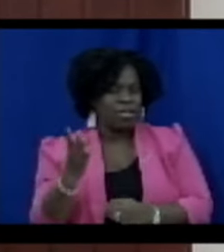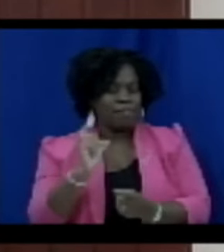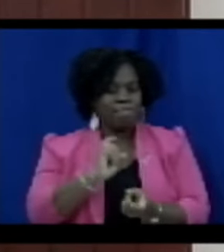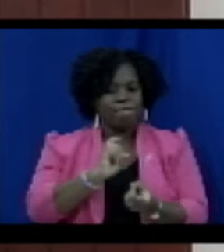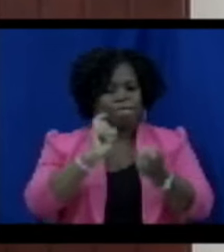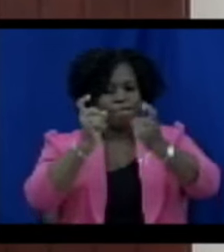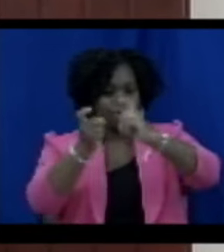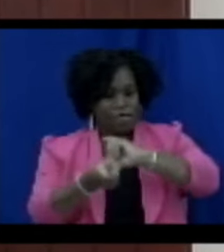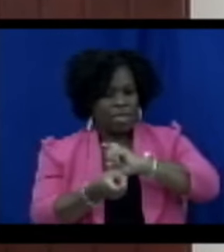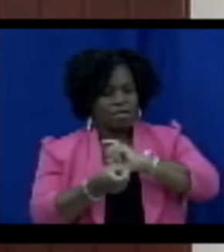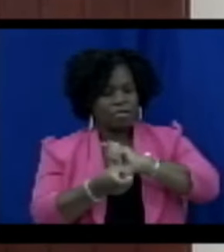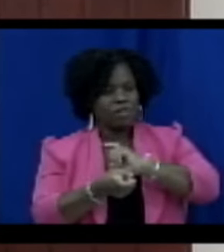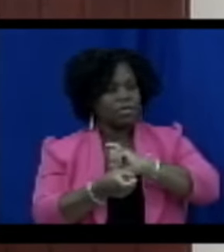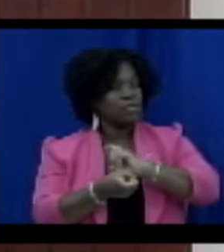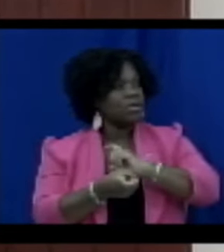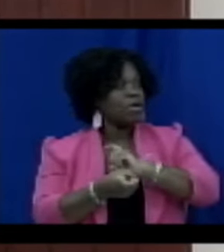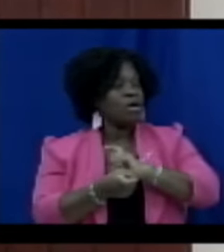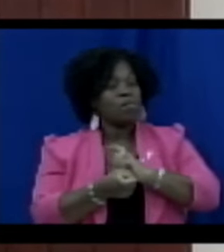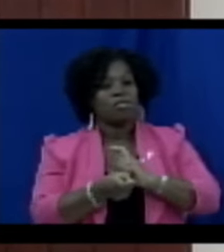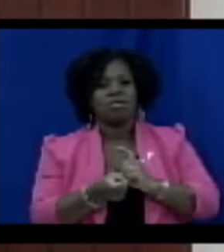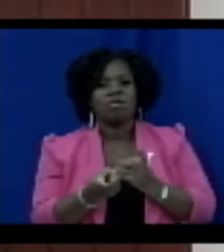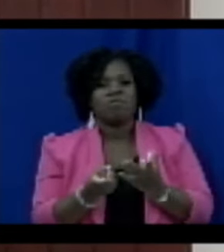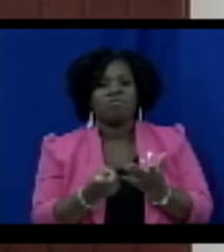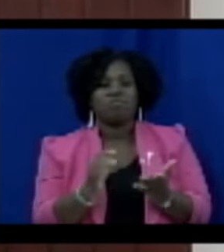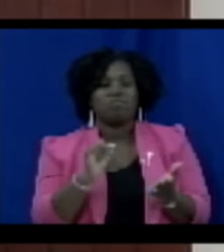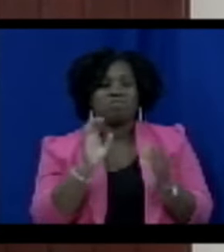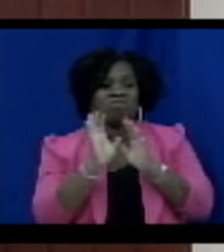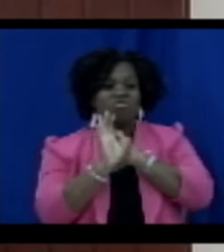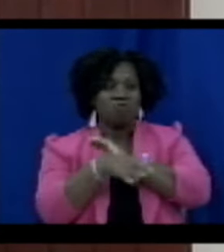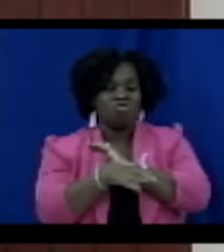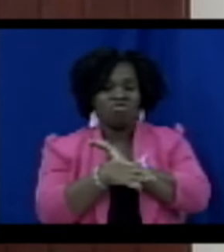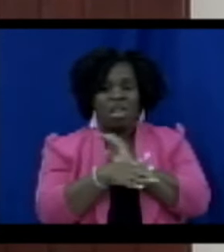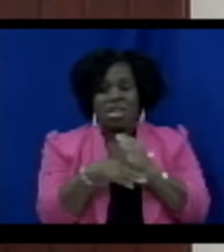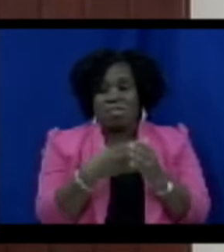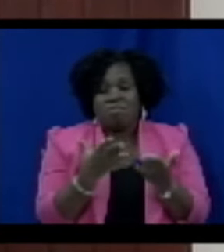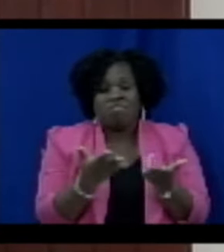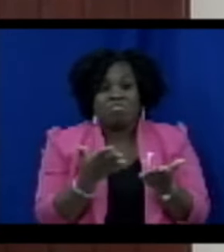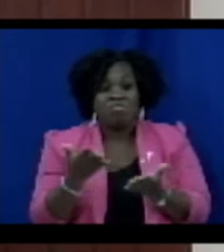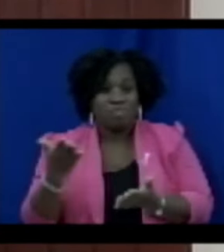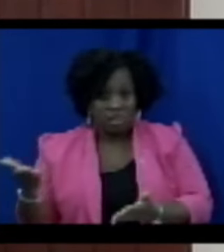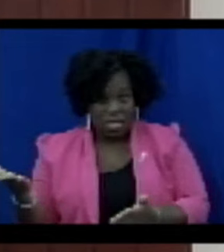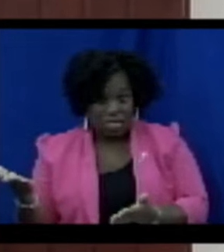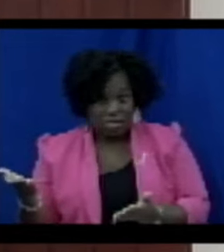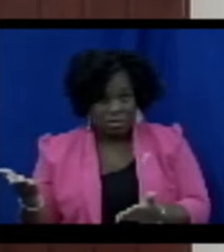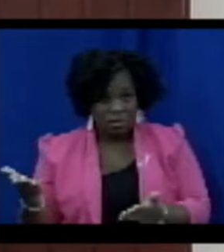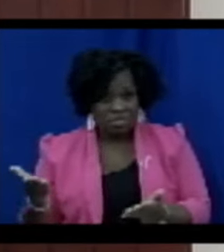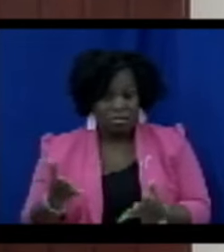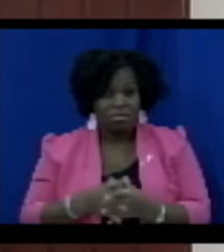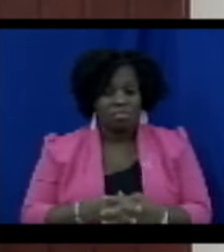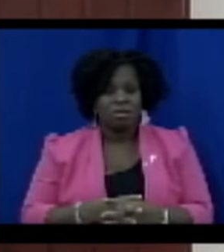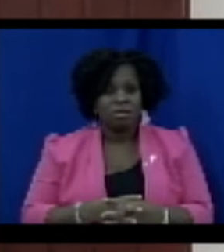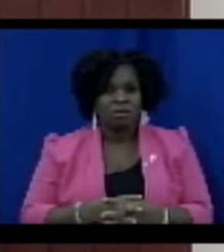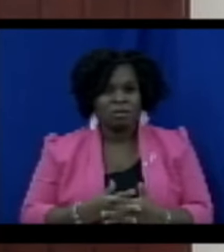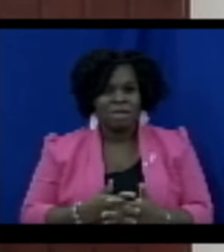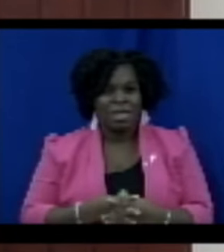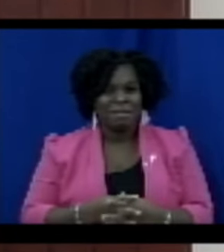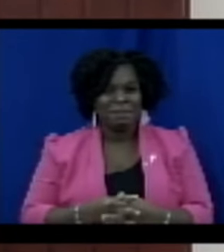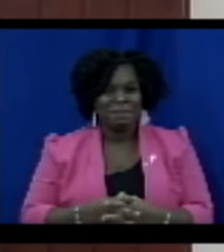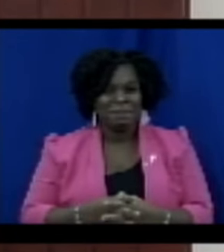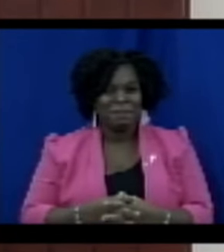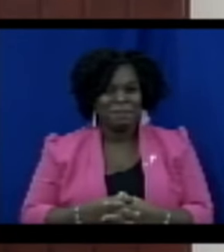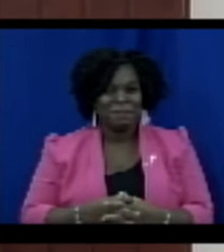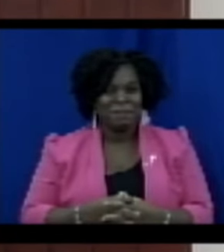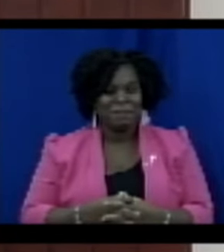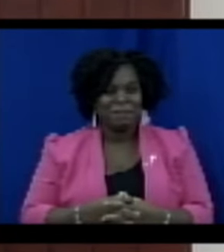definition of tainted property within our proceeds of crime legislation. Would you leave, Madam